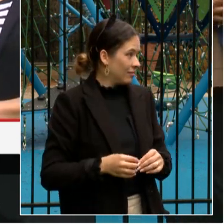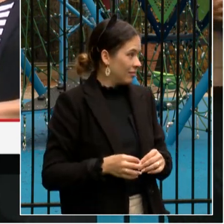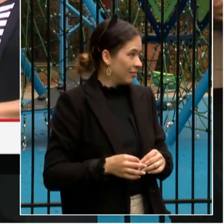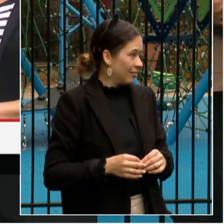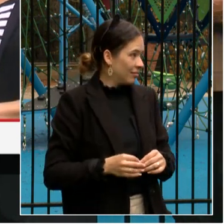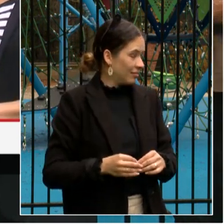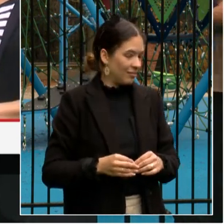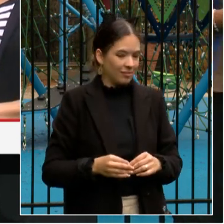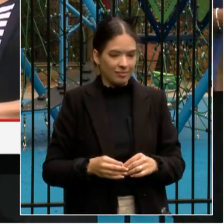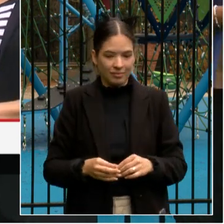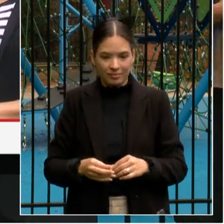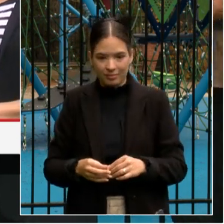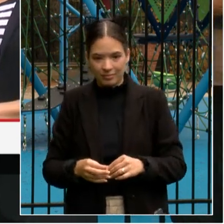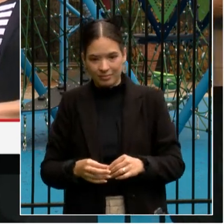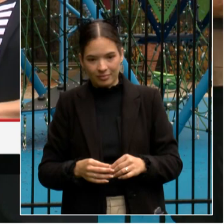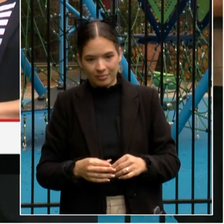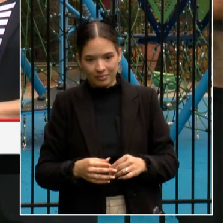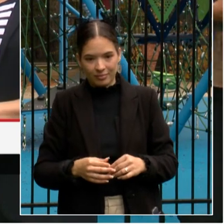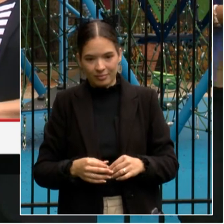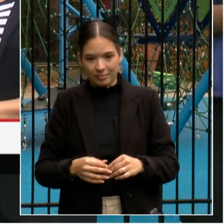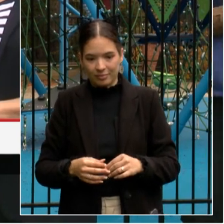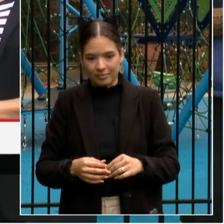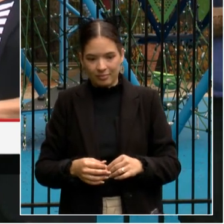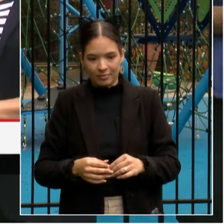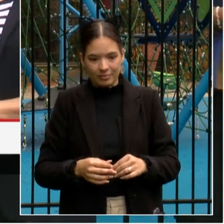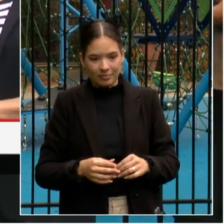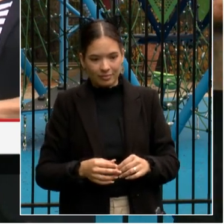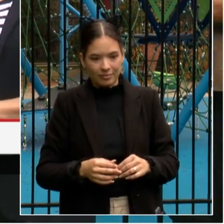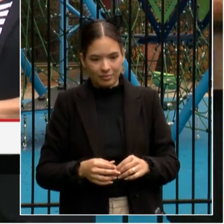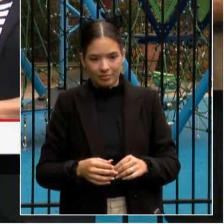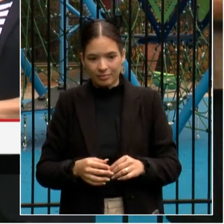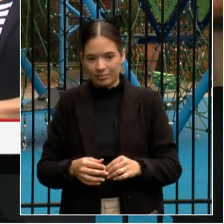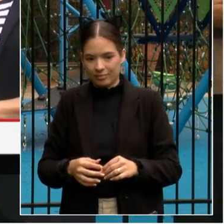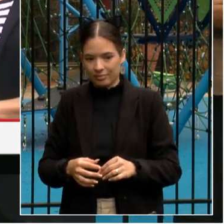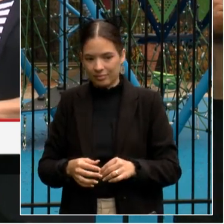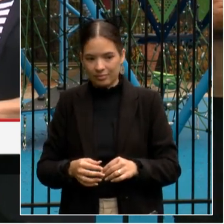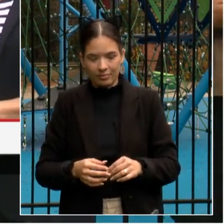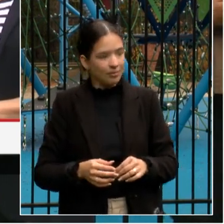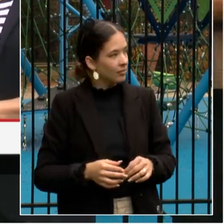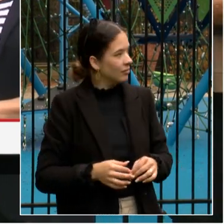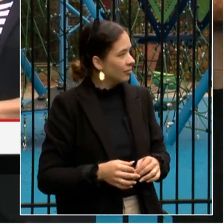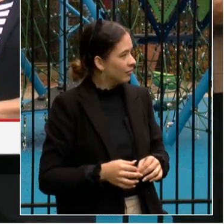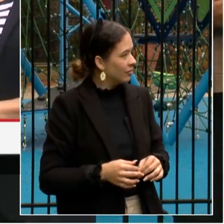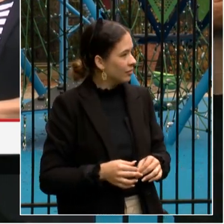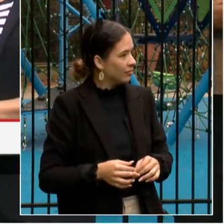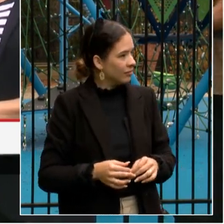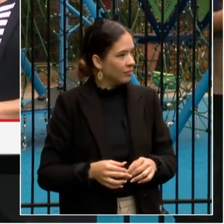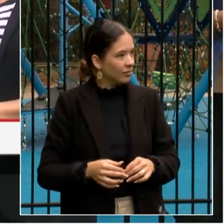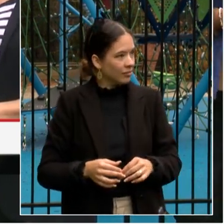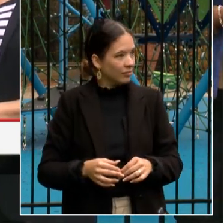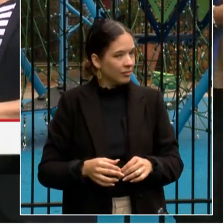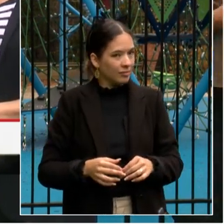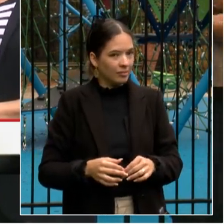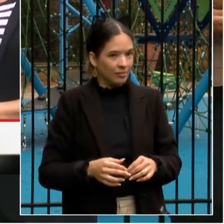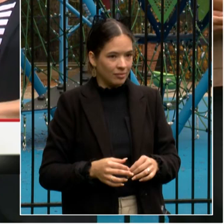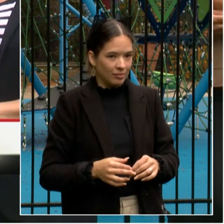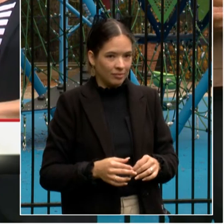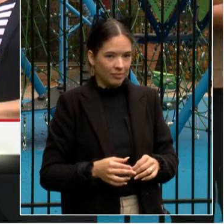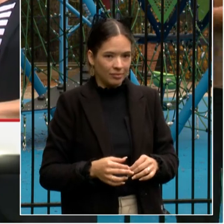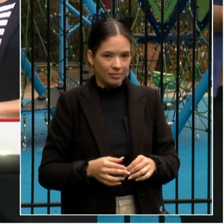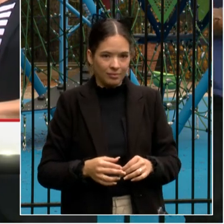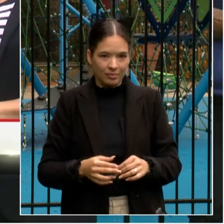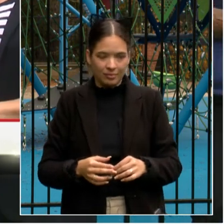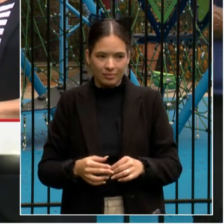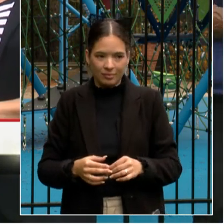parents who helped us advocate for this project. And we want to thank especially the wonderful teachers,